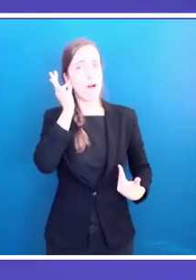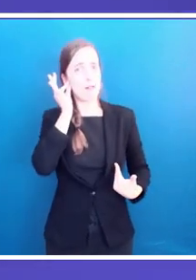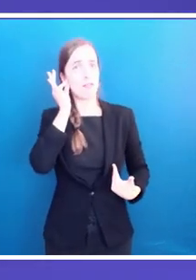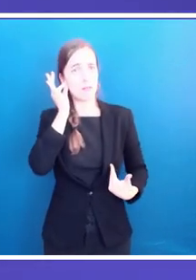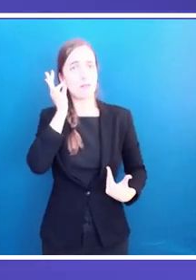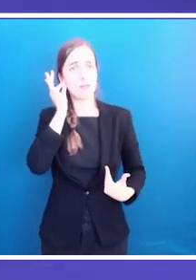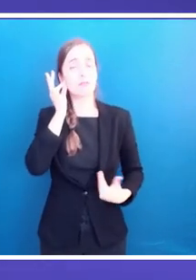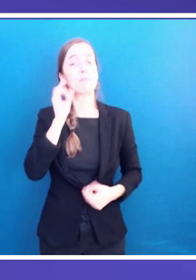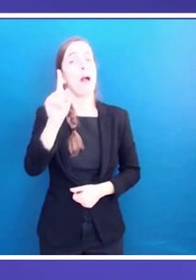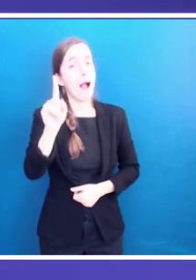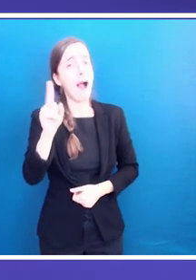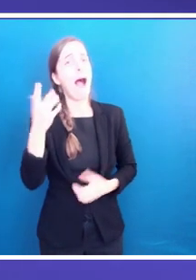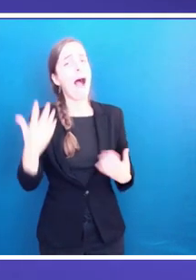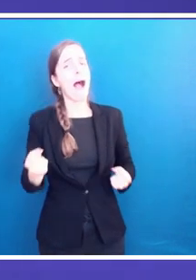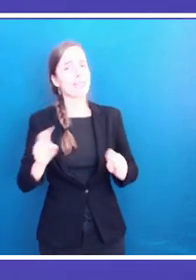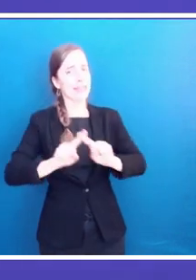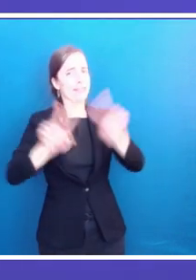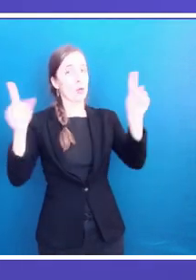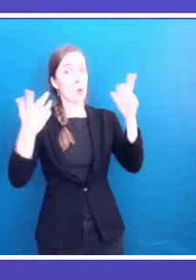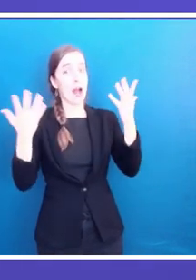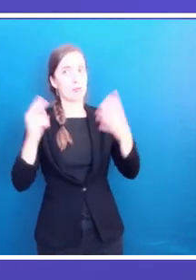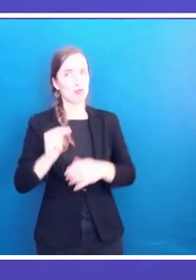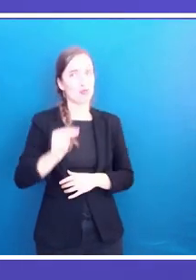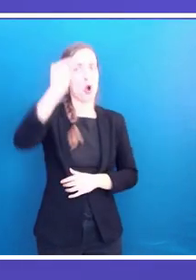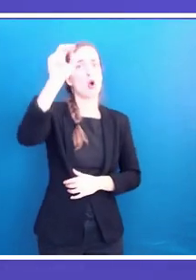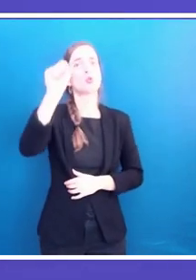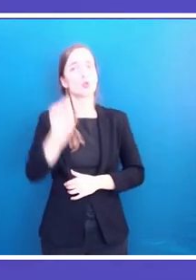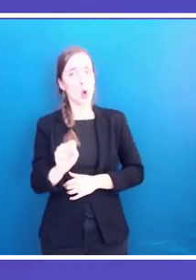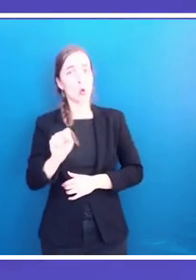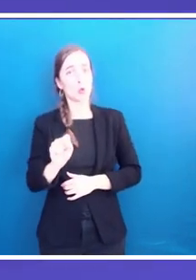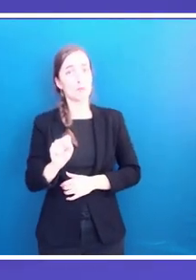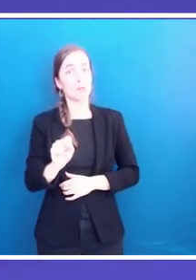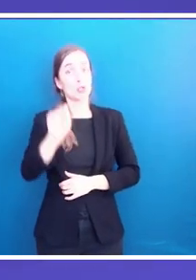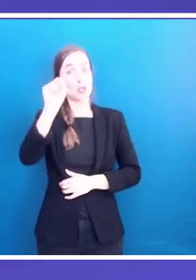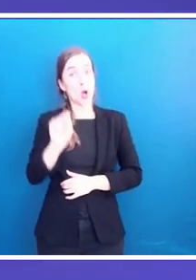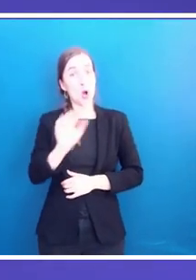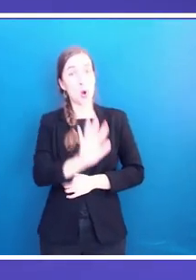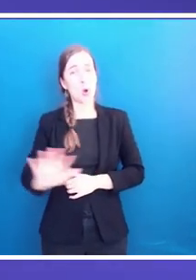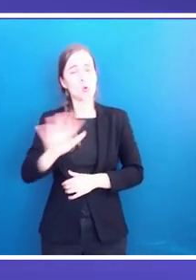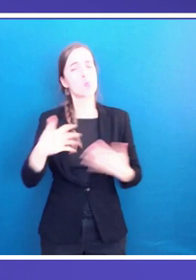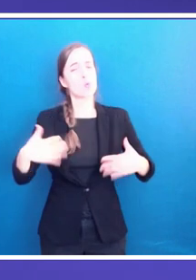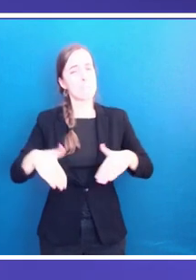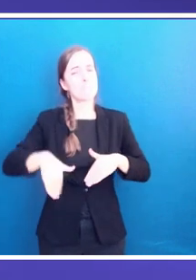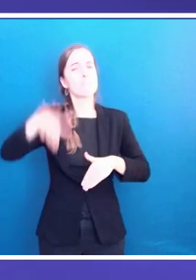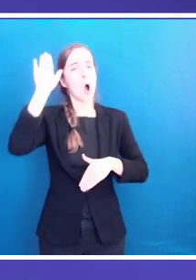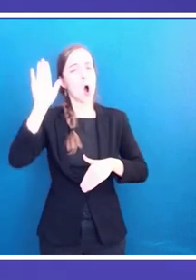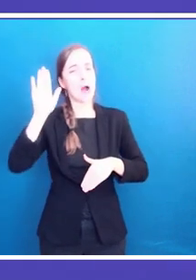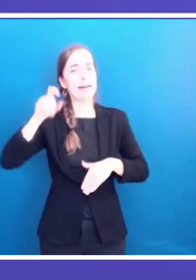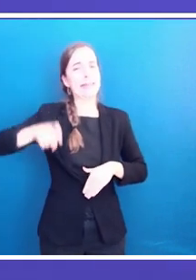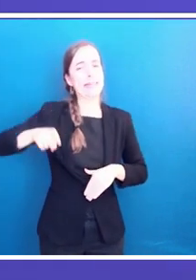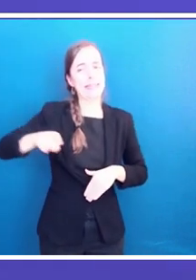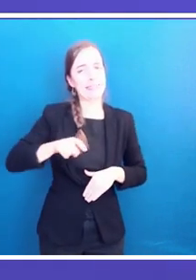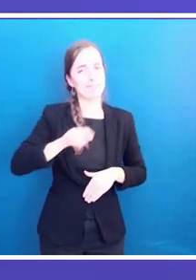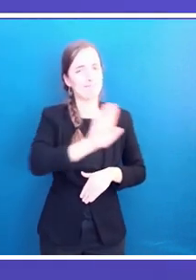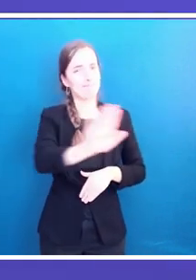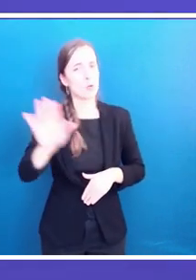representation in public institutions, which hardly achieves 26% in North Africa and Middle Eastern countries, not to mention female